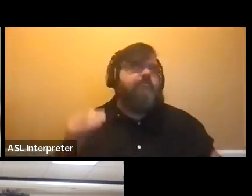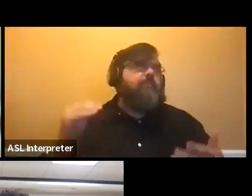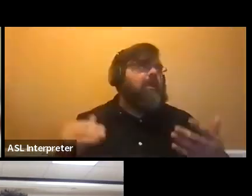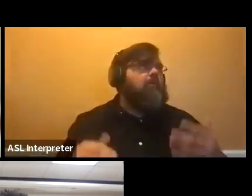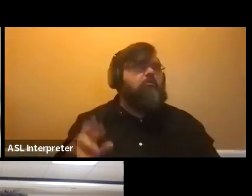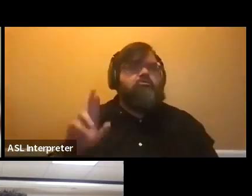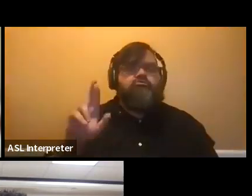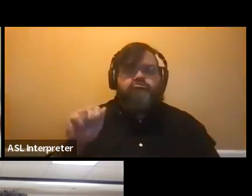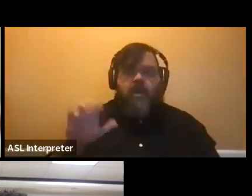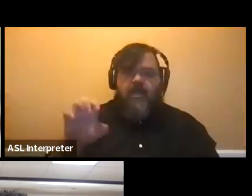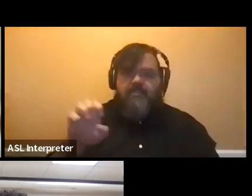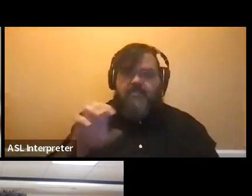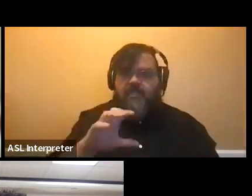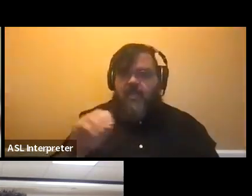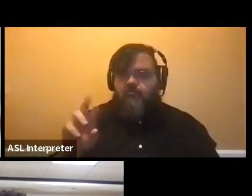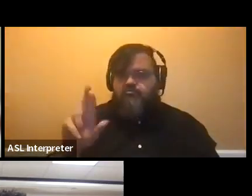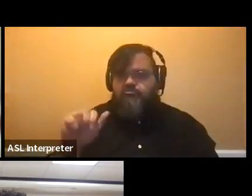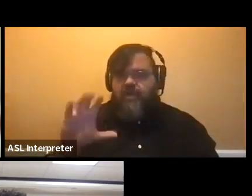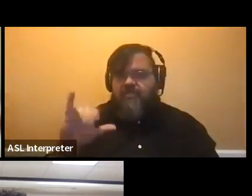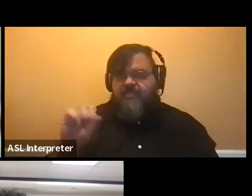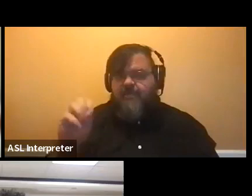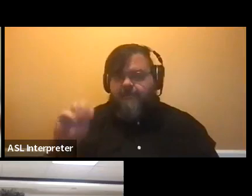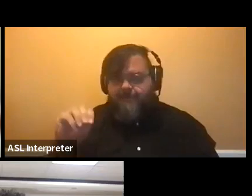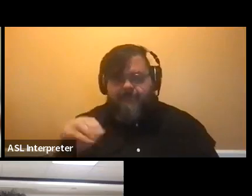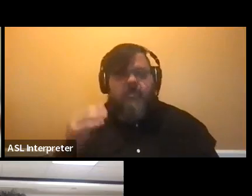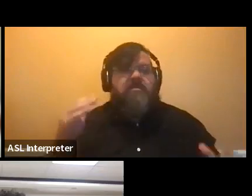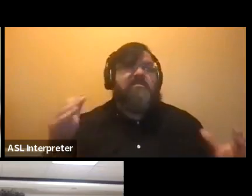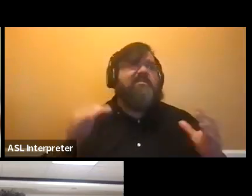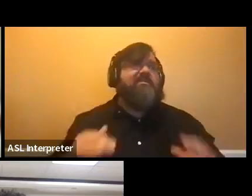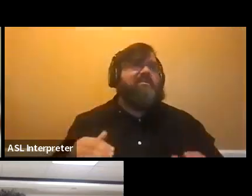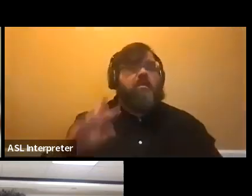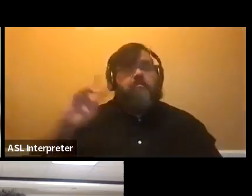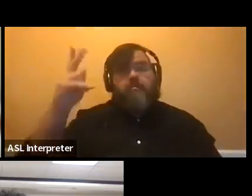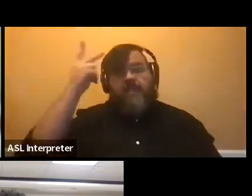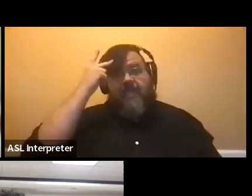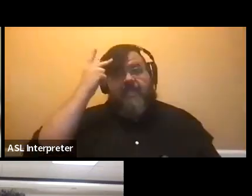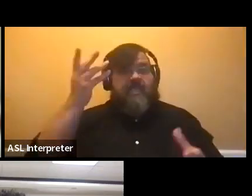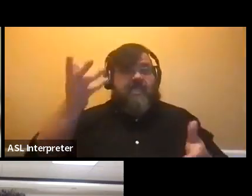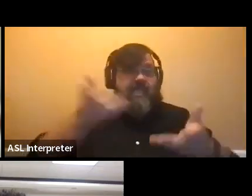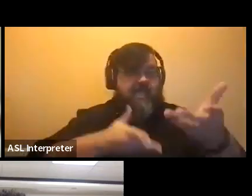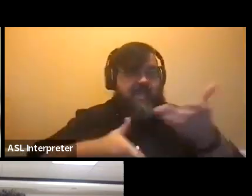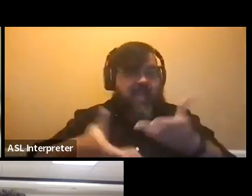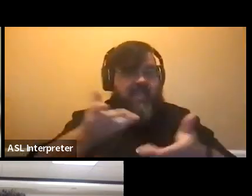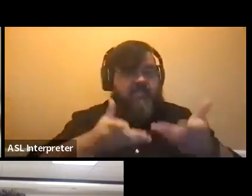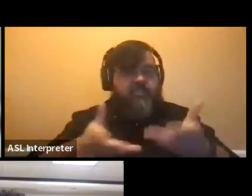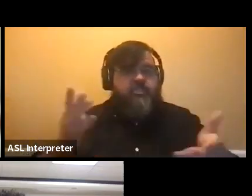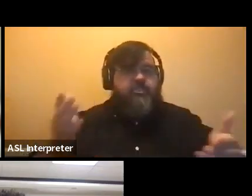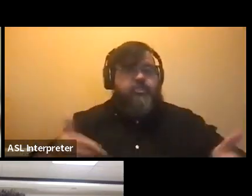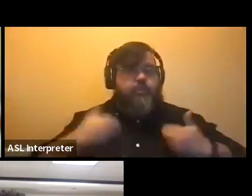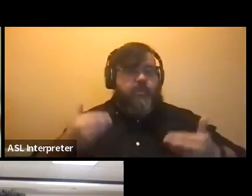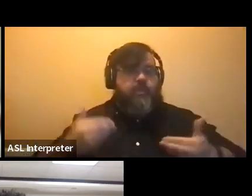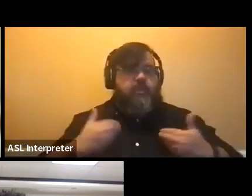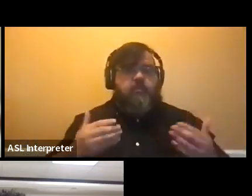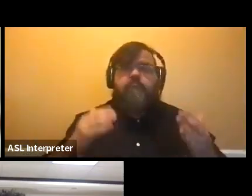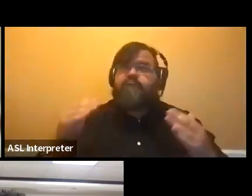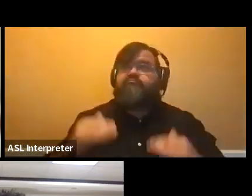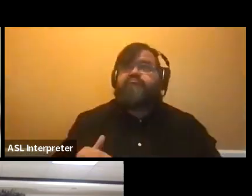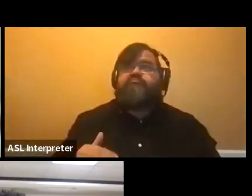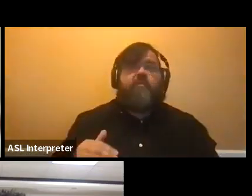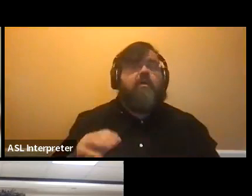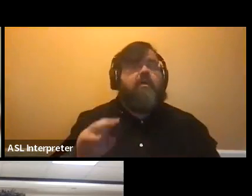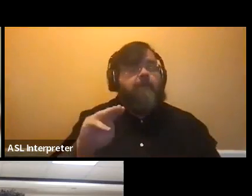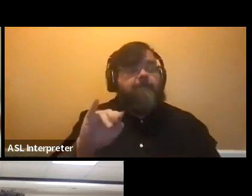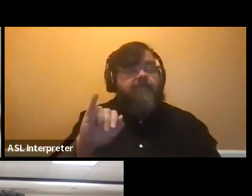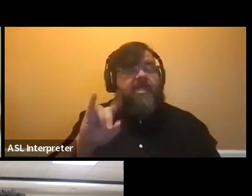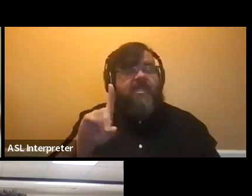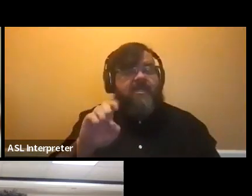We have one on politically engaged youth. We have one coming up on Medieval Monsters and